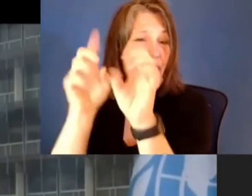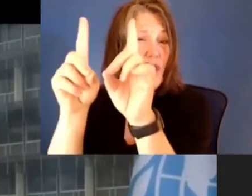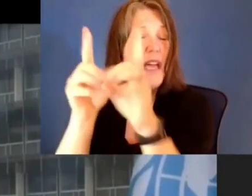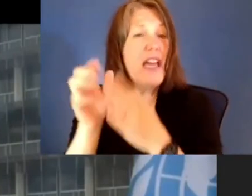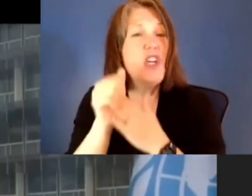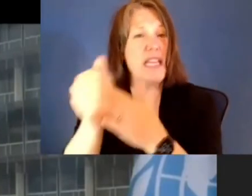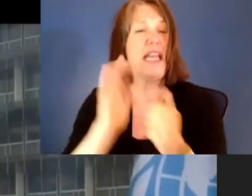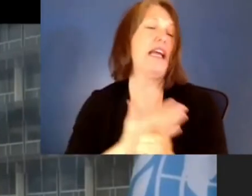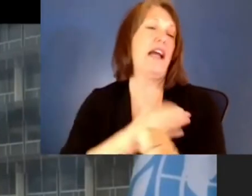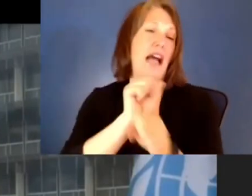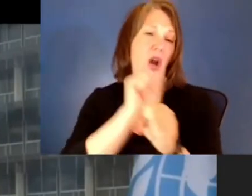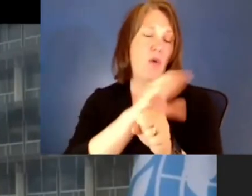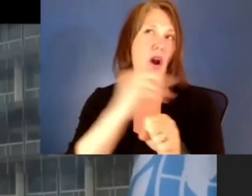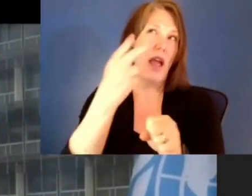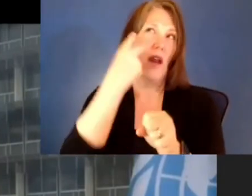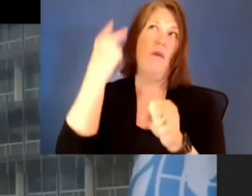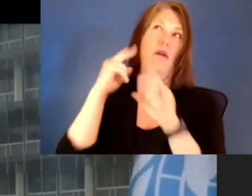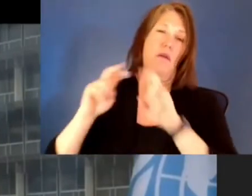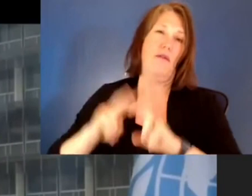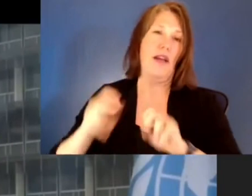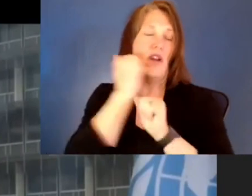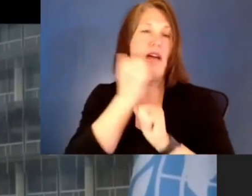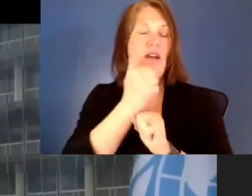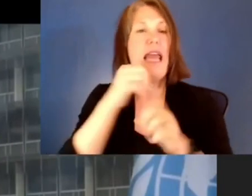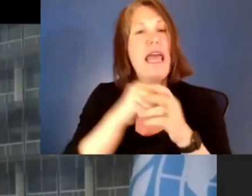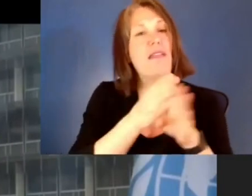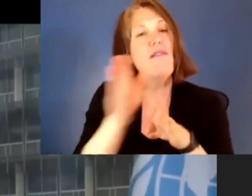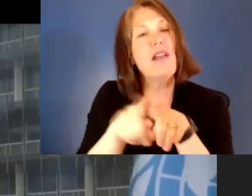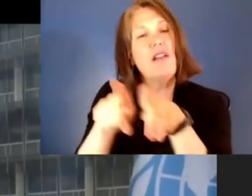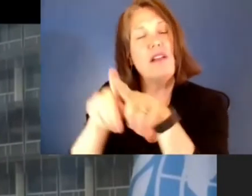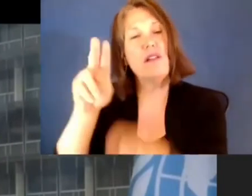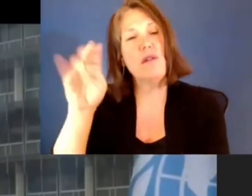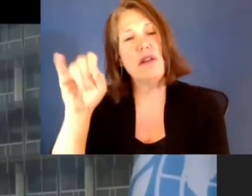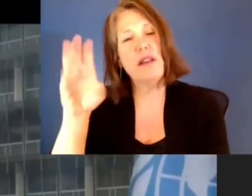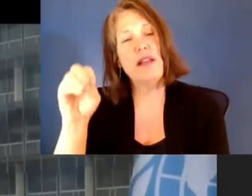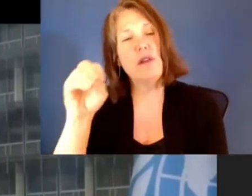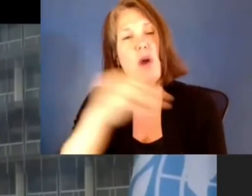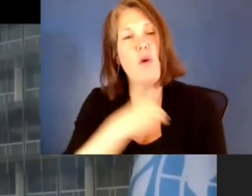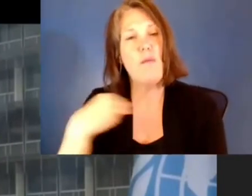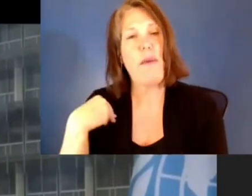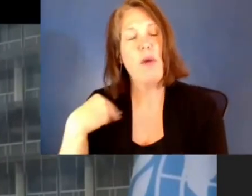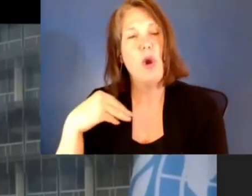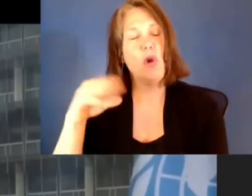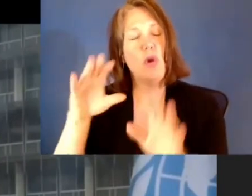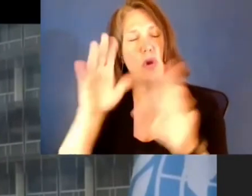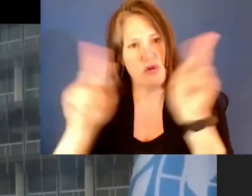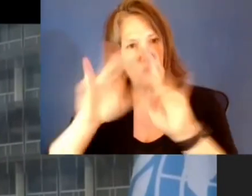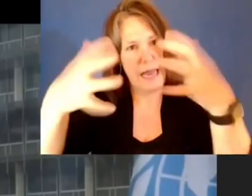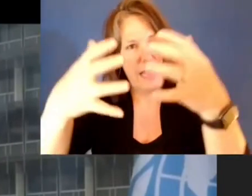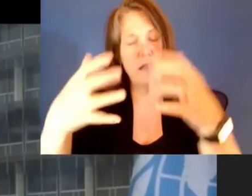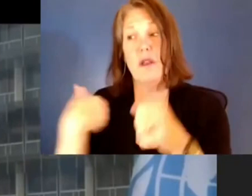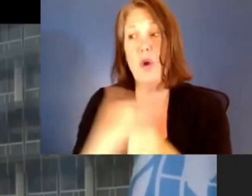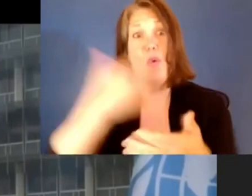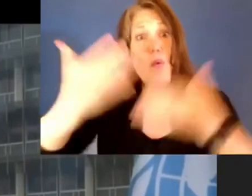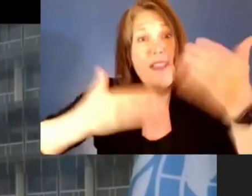day in the field, along with UNESCO's member states. We invite each and every one of you to take a seat at